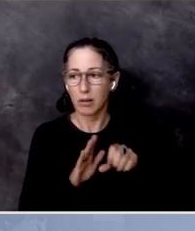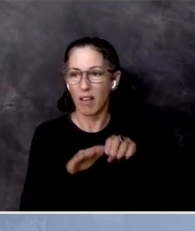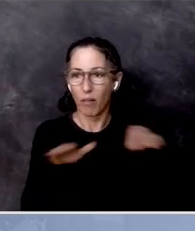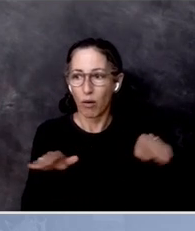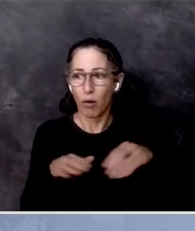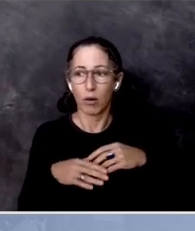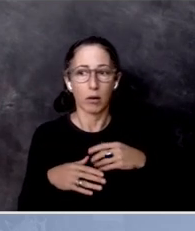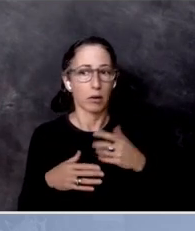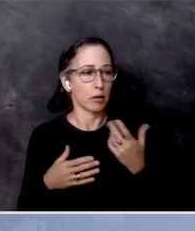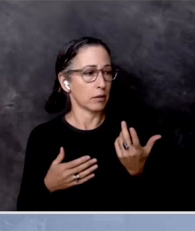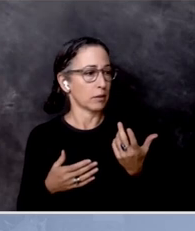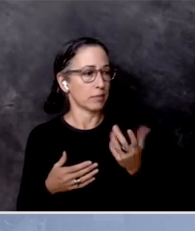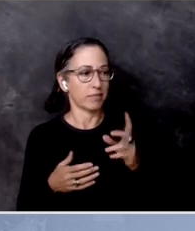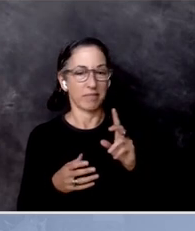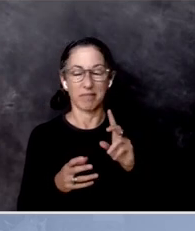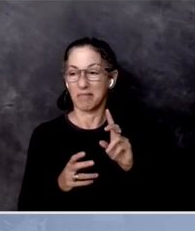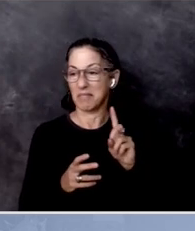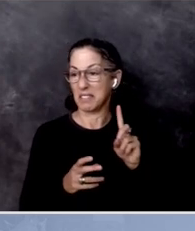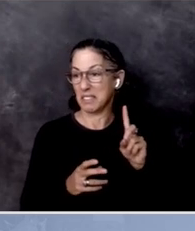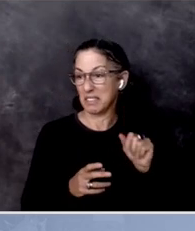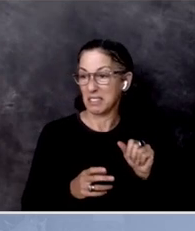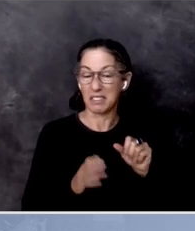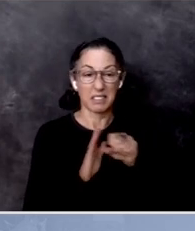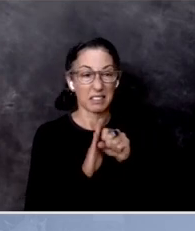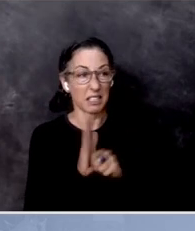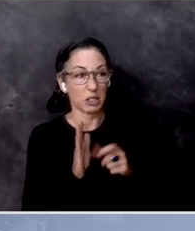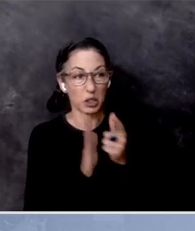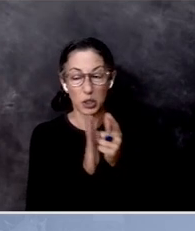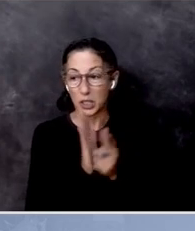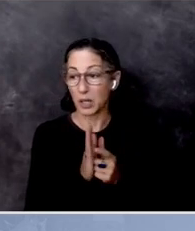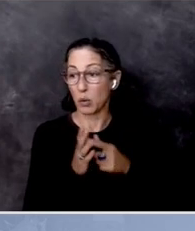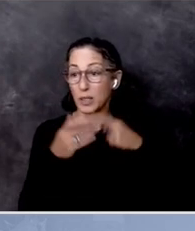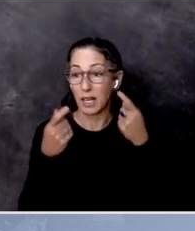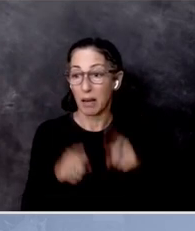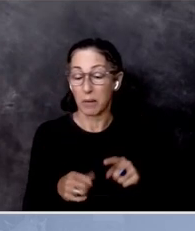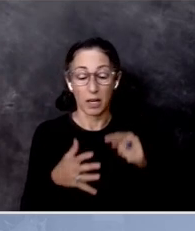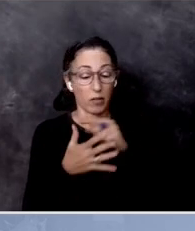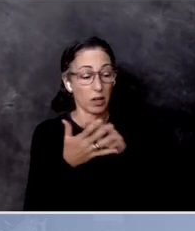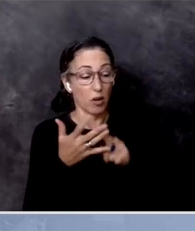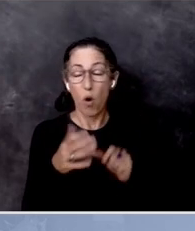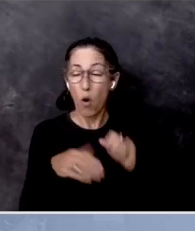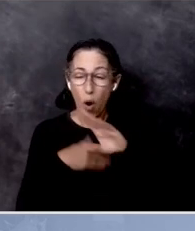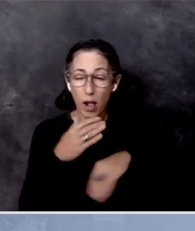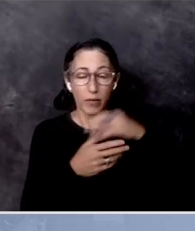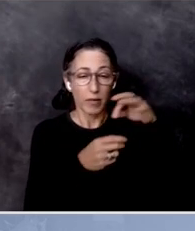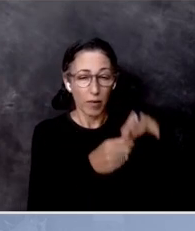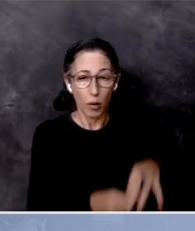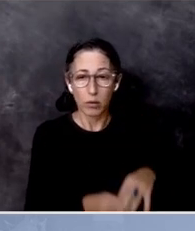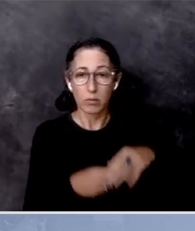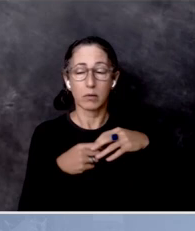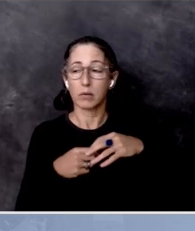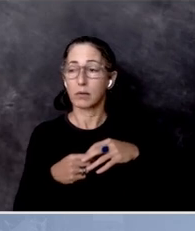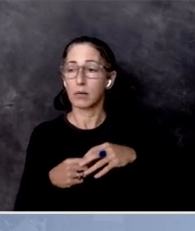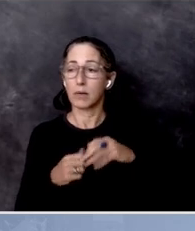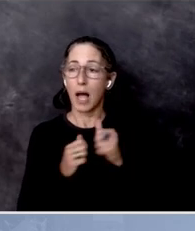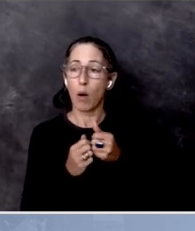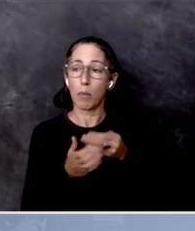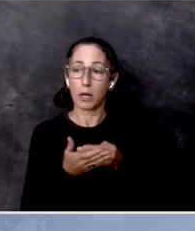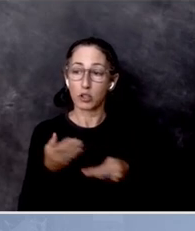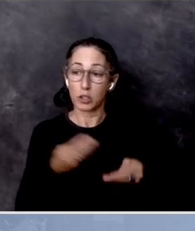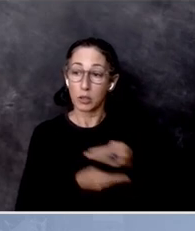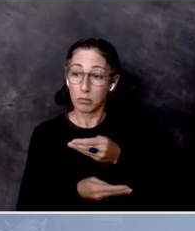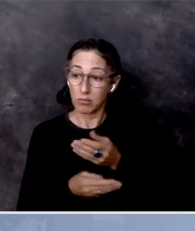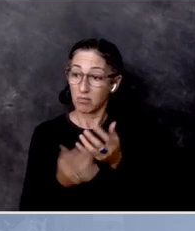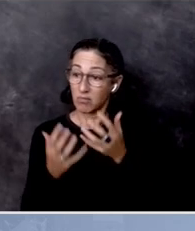district attorney is or the state's attorney is, what's happening in terms of how budgets work. Because